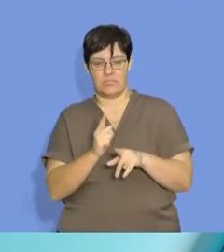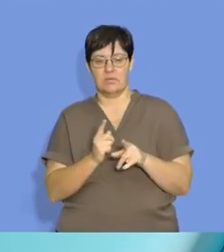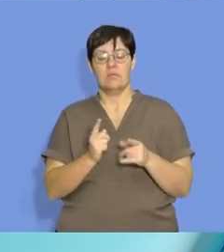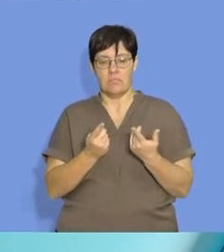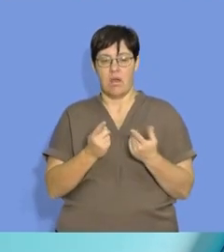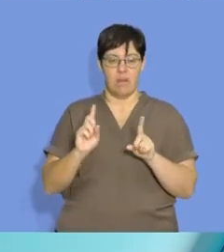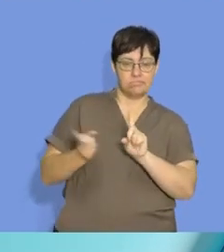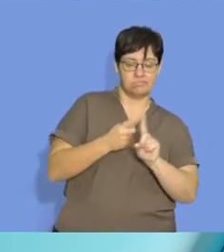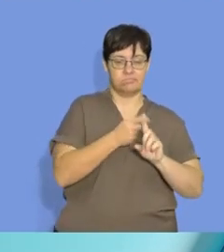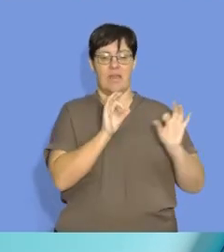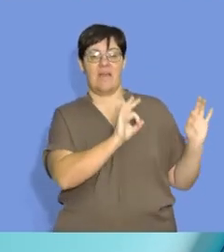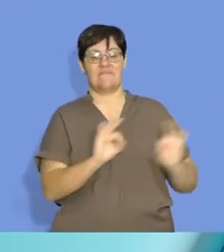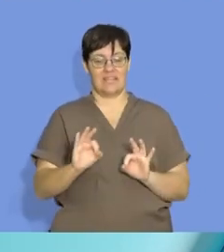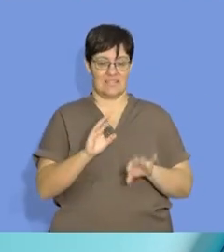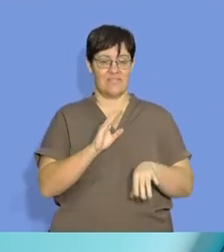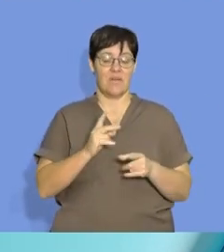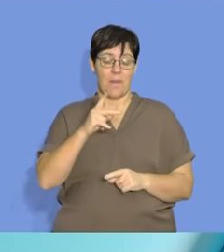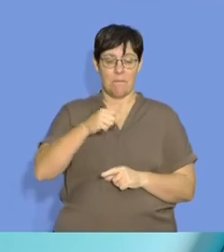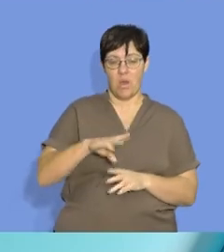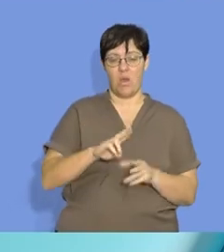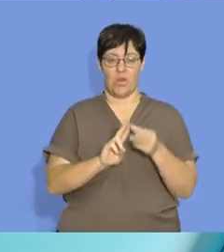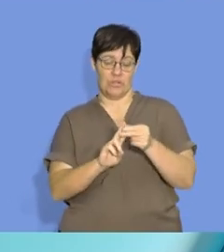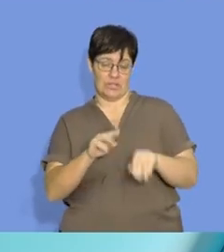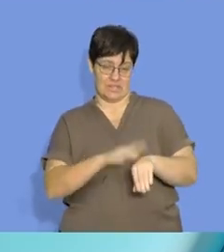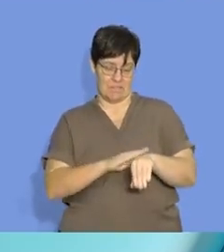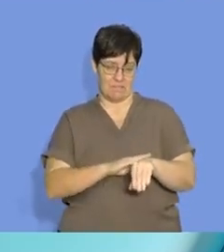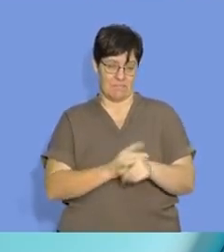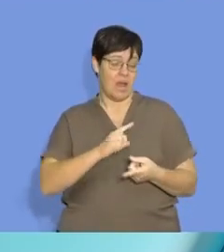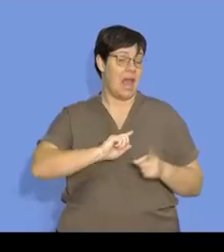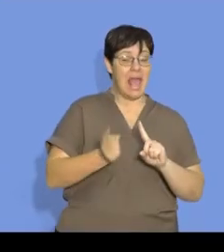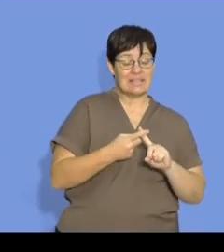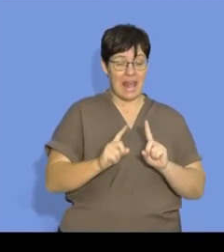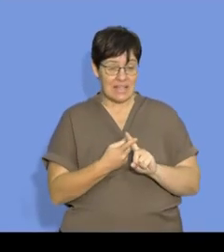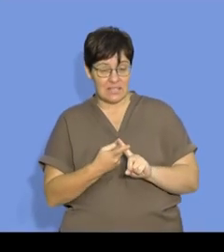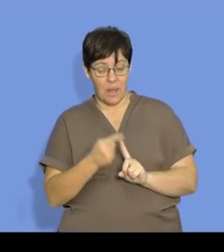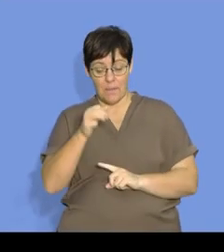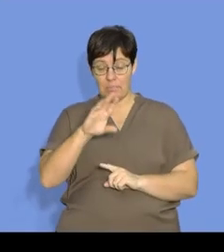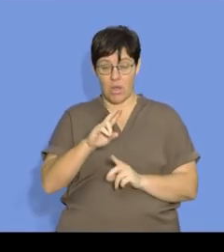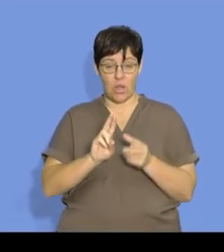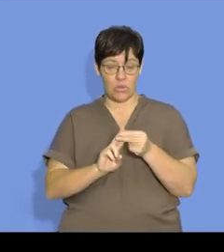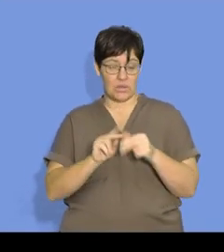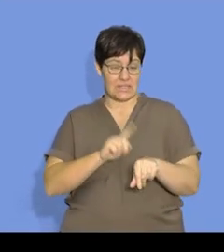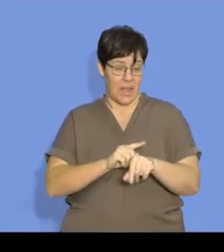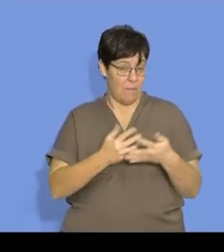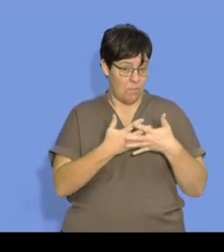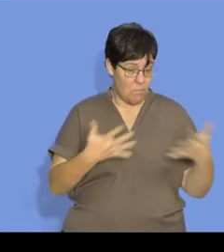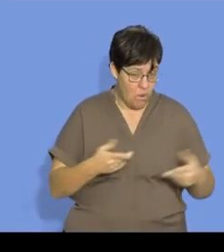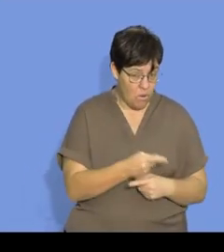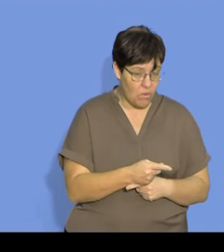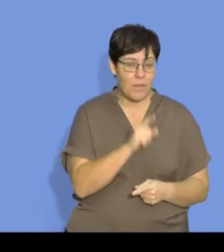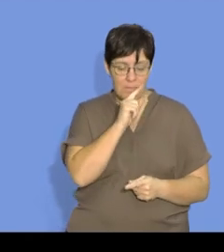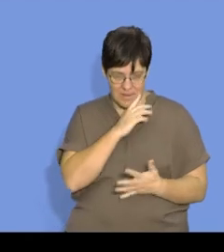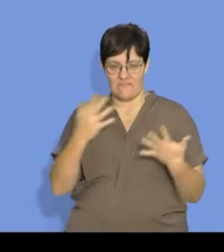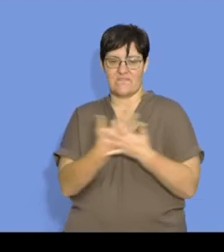effective collisions per unit time. And if we have more effective collisions per unit time, we actually have